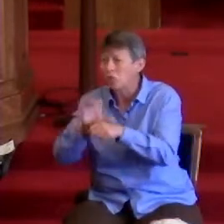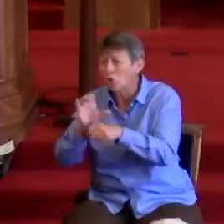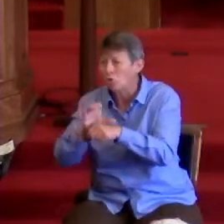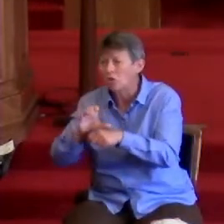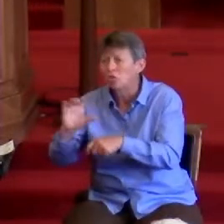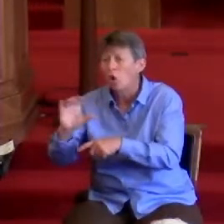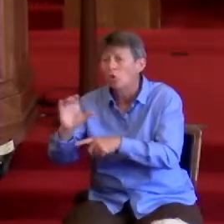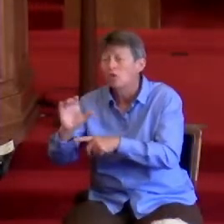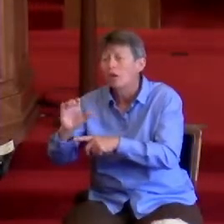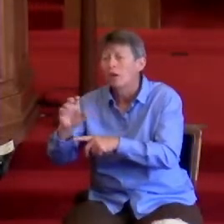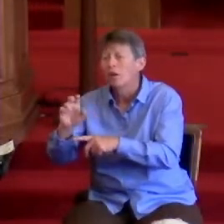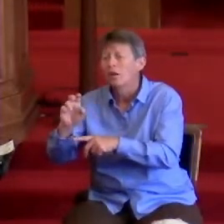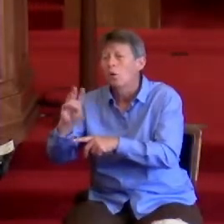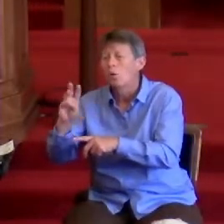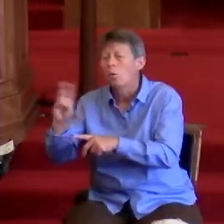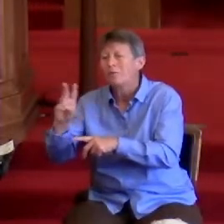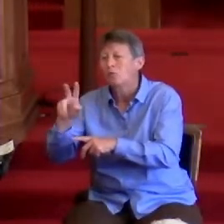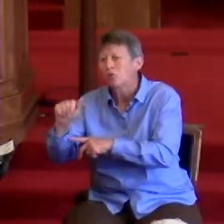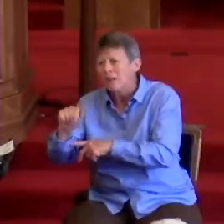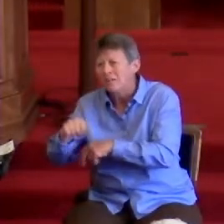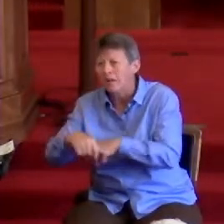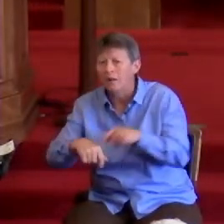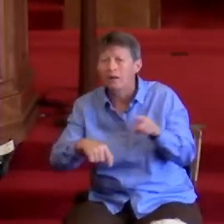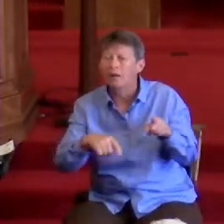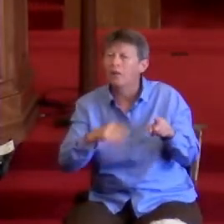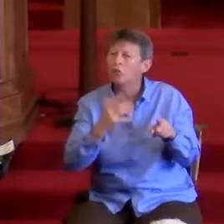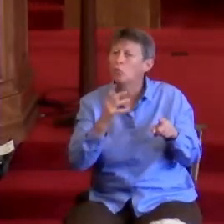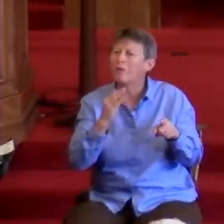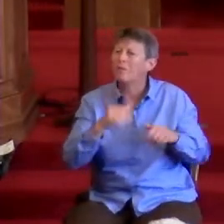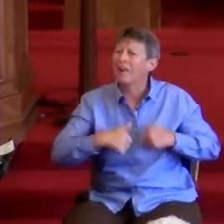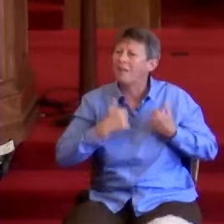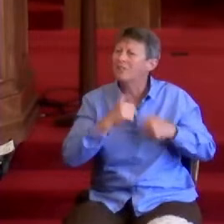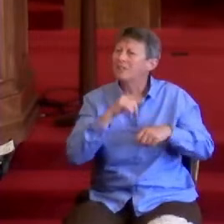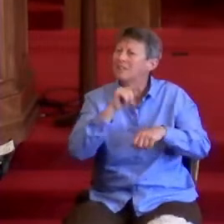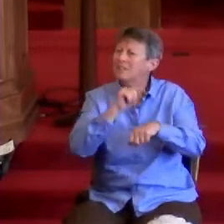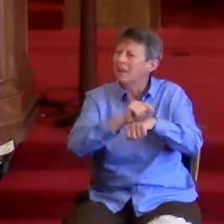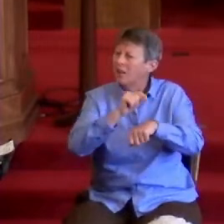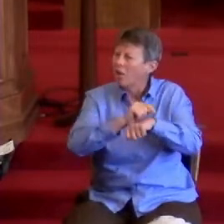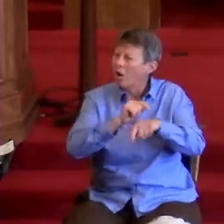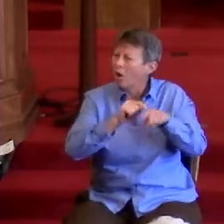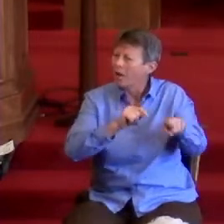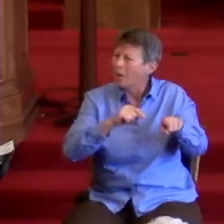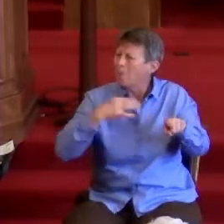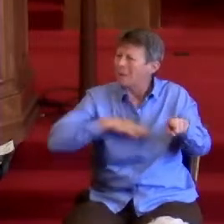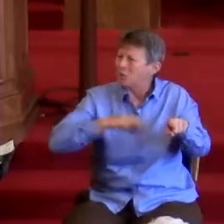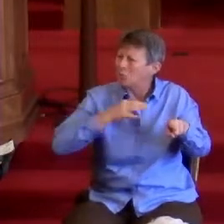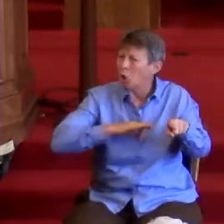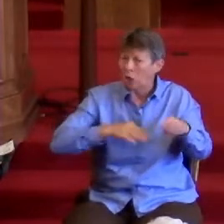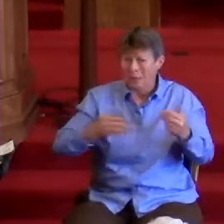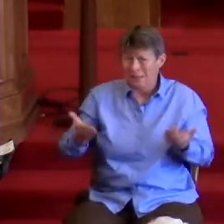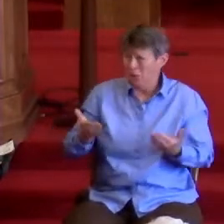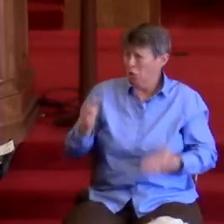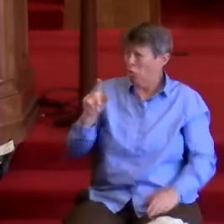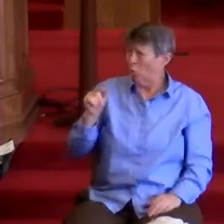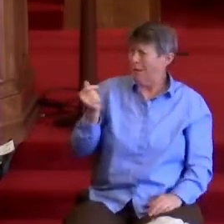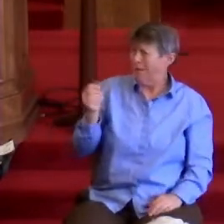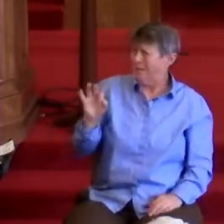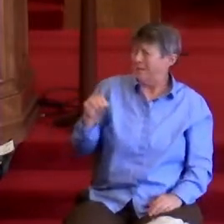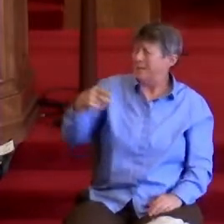worshipers at the Tree of Life Synagogue in Pittsburgh. The mass shooting at the synagogue right here in Poway in 2019.